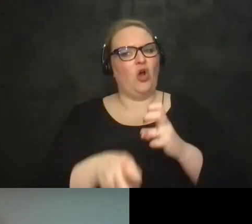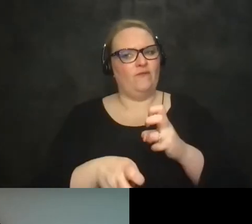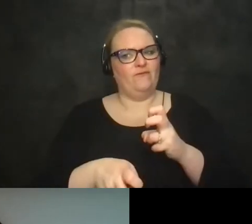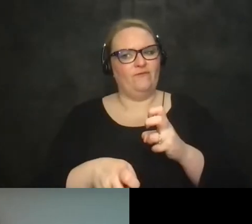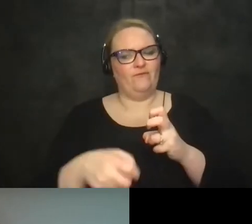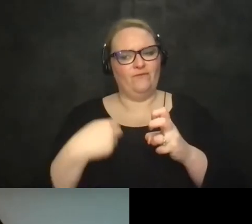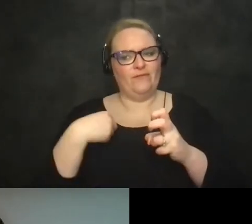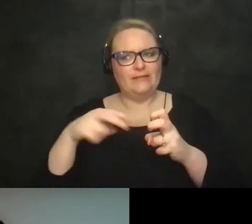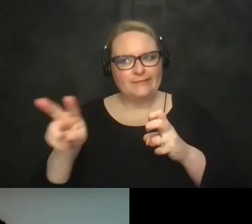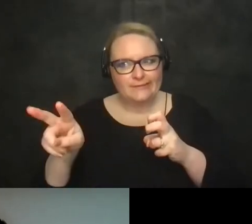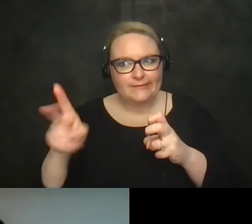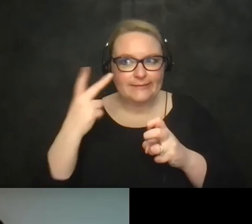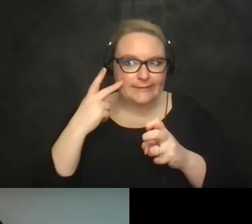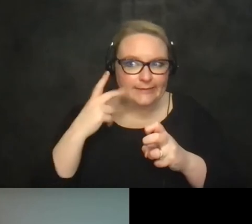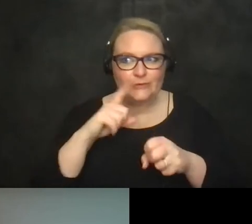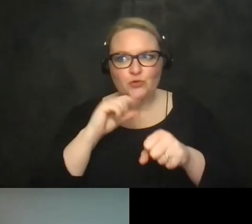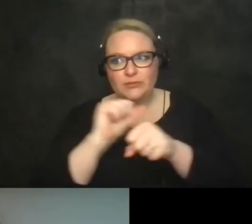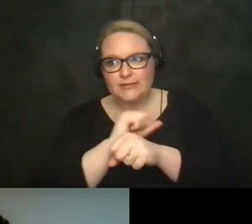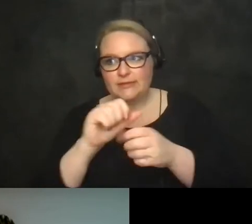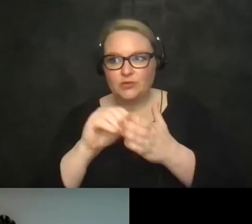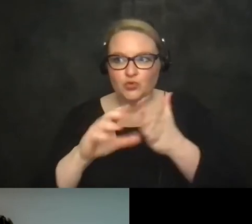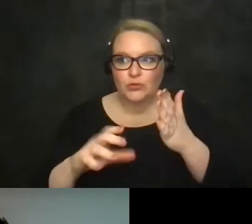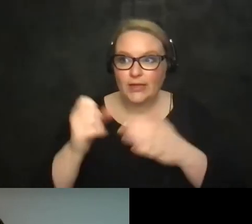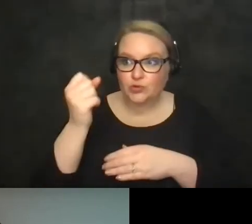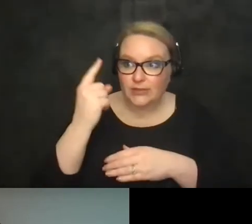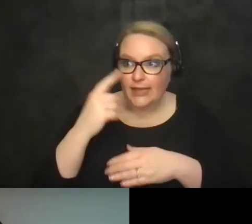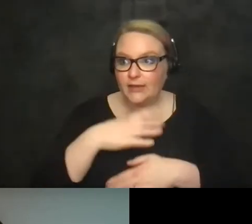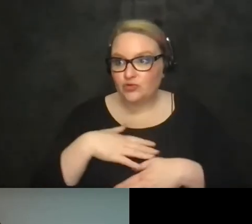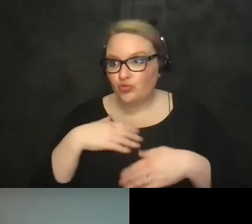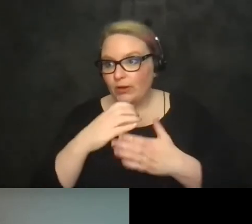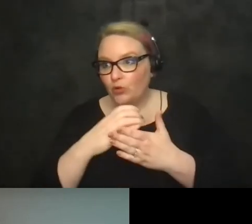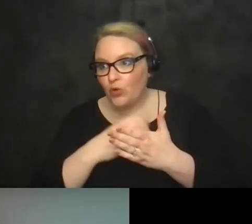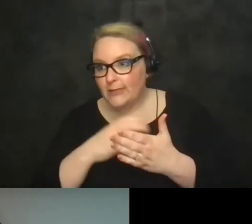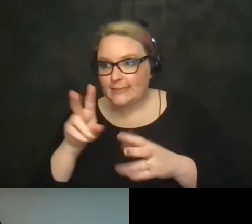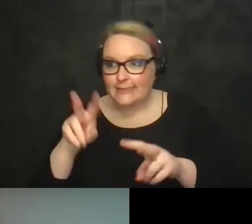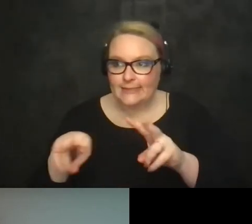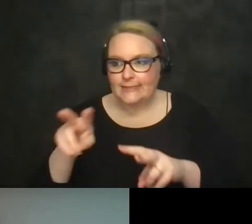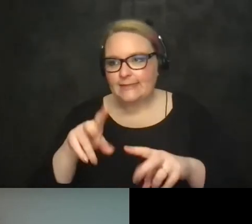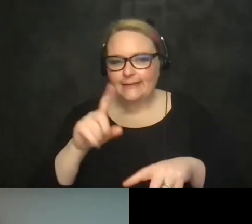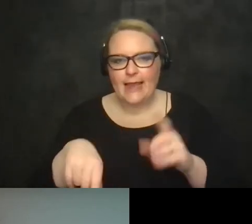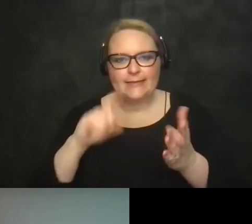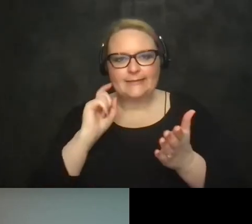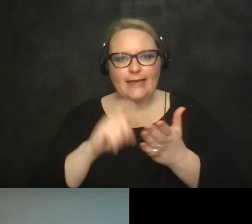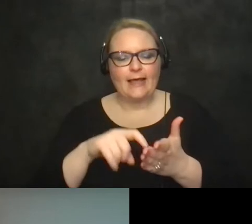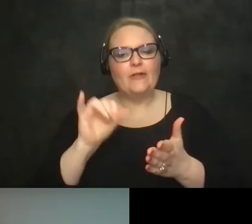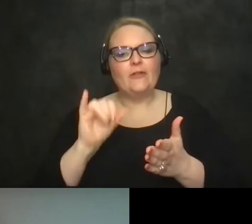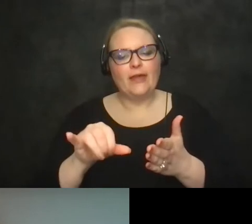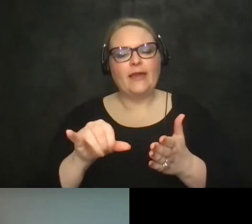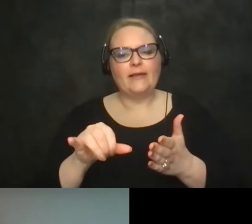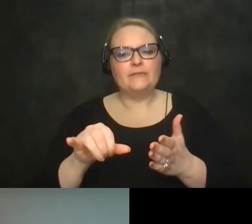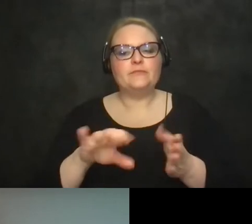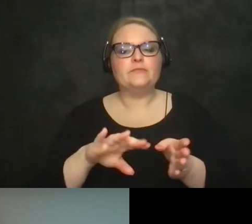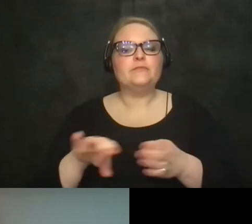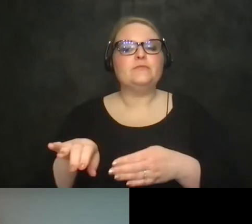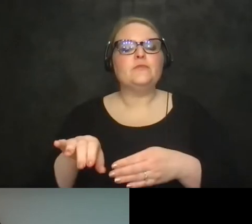then see whether my students are understanding or enjoying the course so that's definitely a big one another